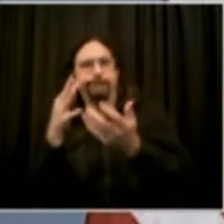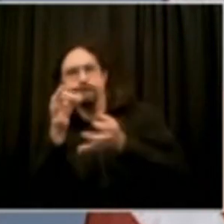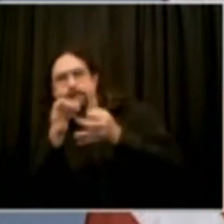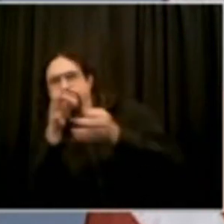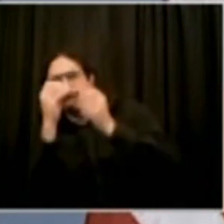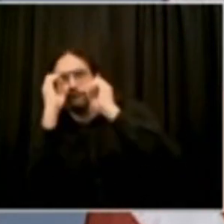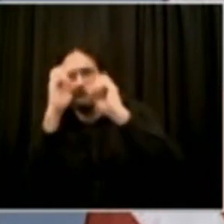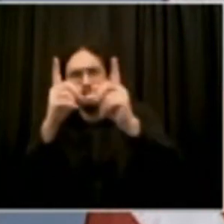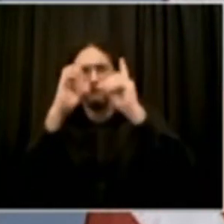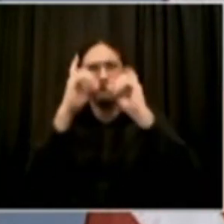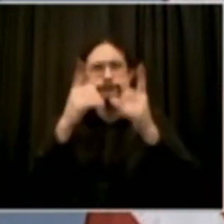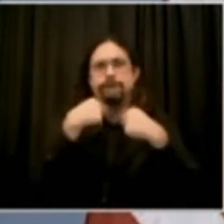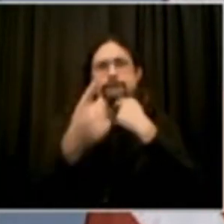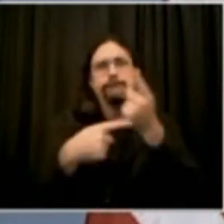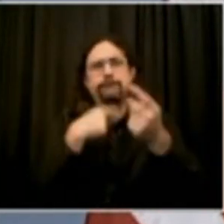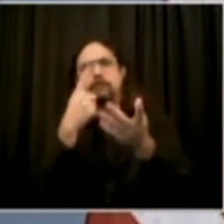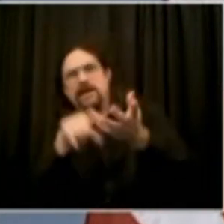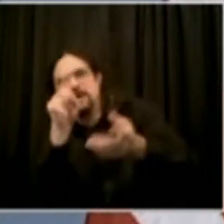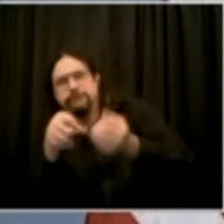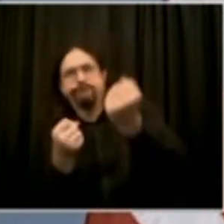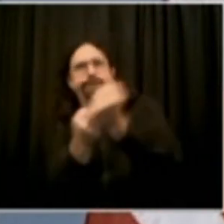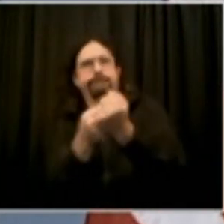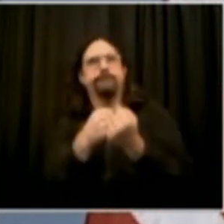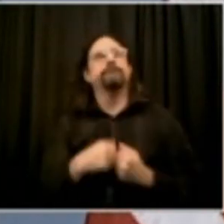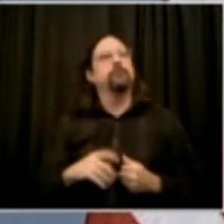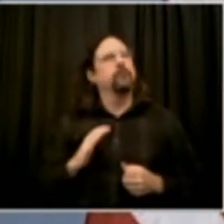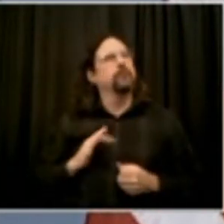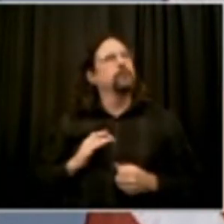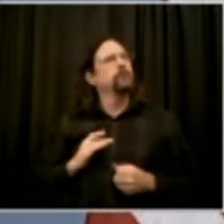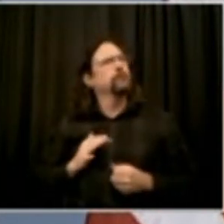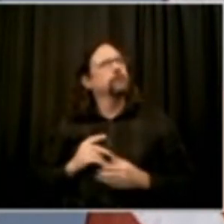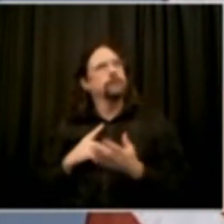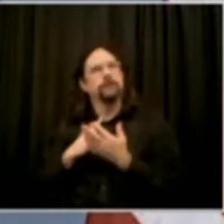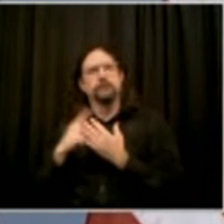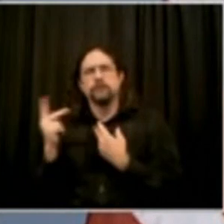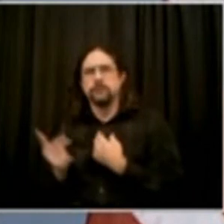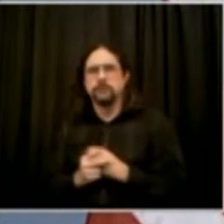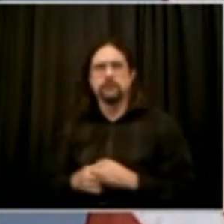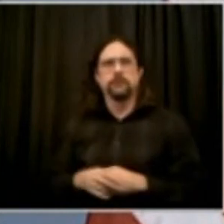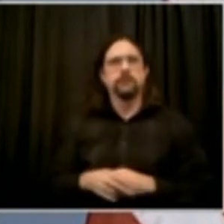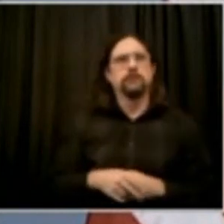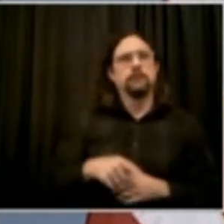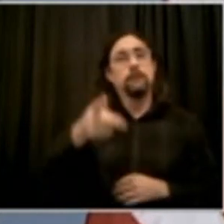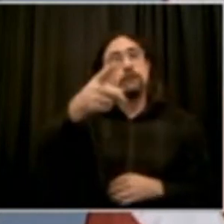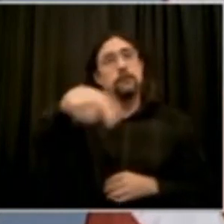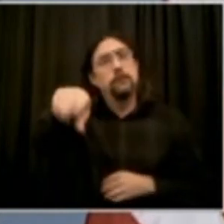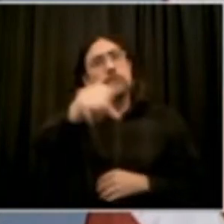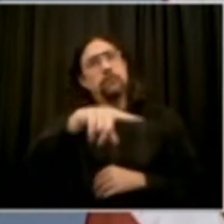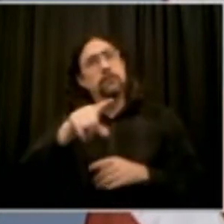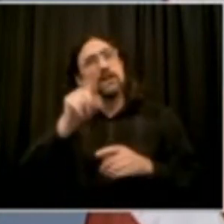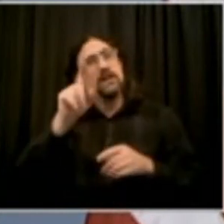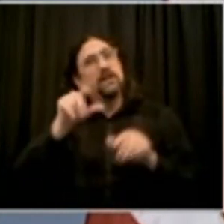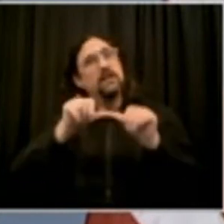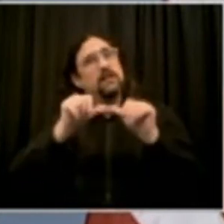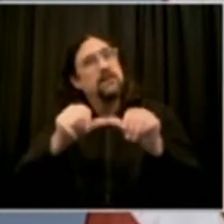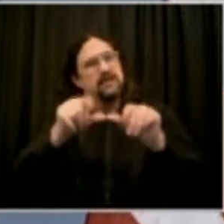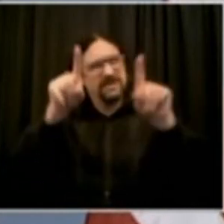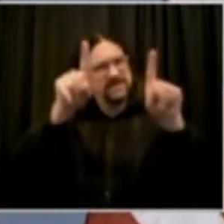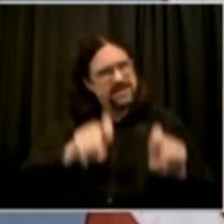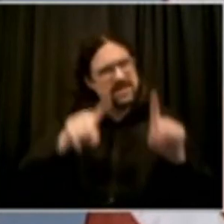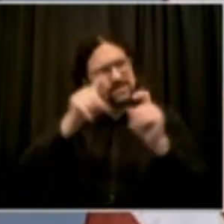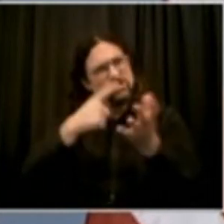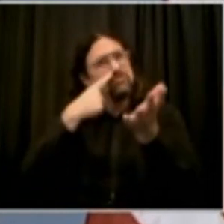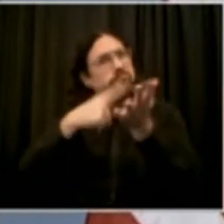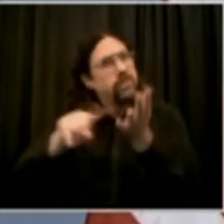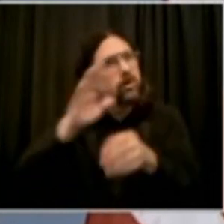and you've gotten tested, if you've picked up the phone when your contact tracer has called you, if you've given information about your contacts so we can help them know their status and